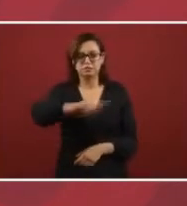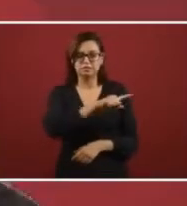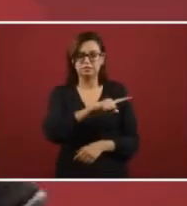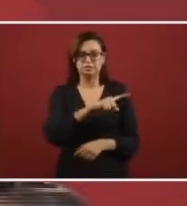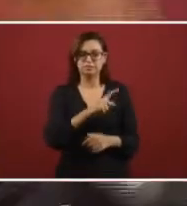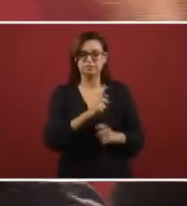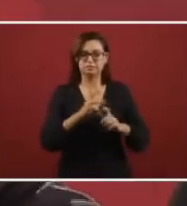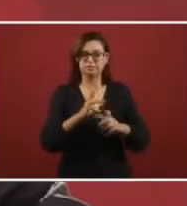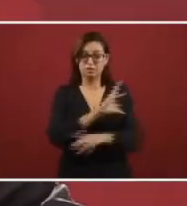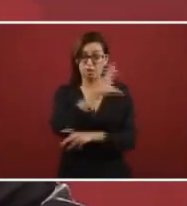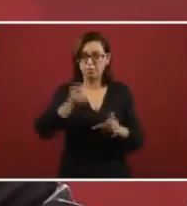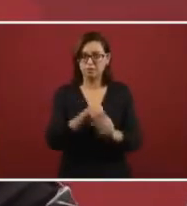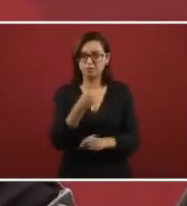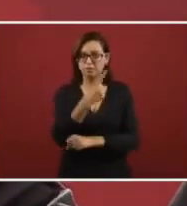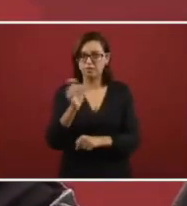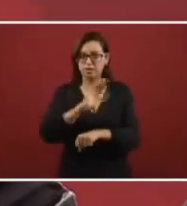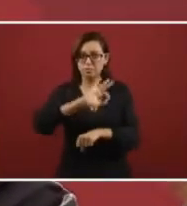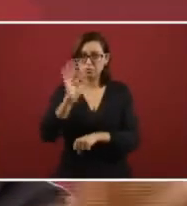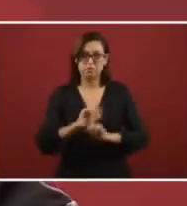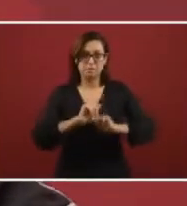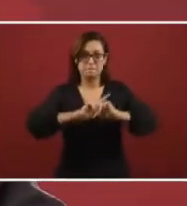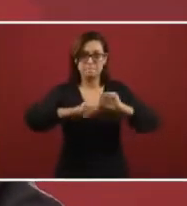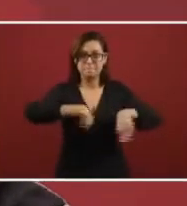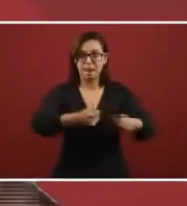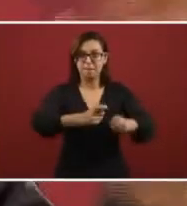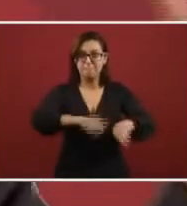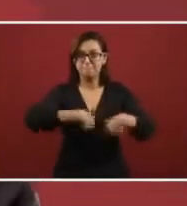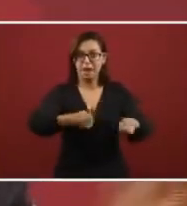time to give it all away